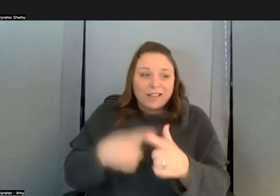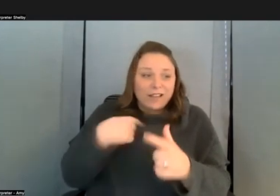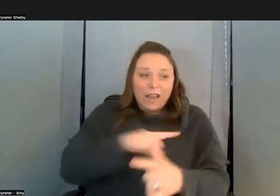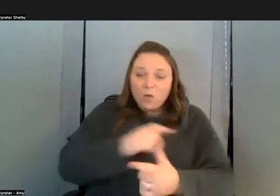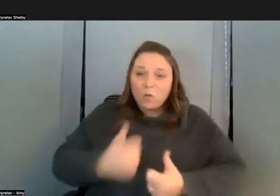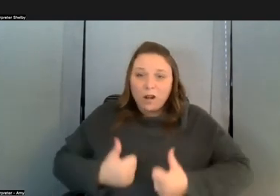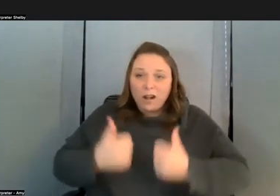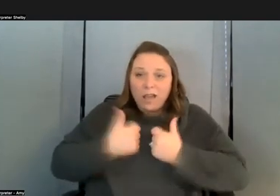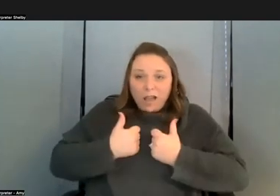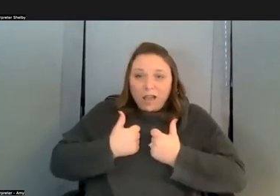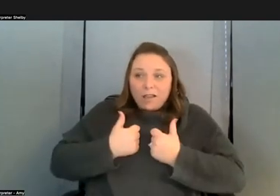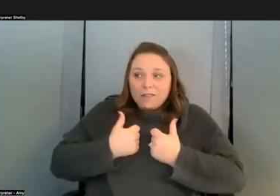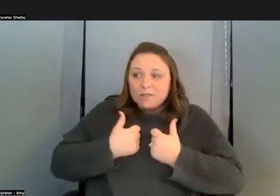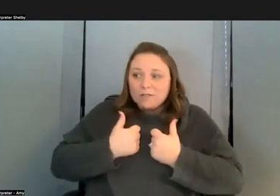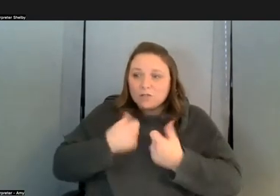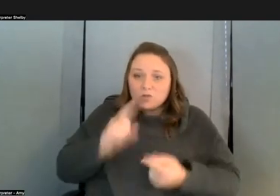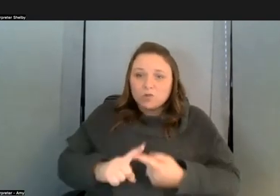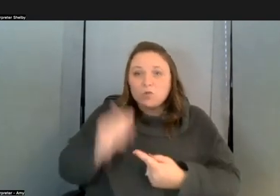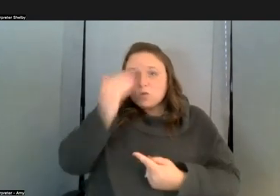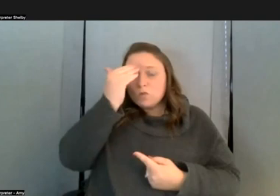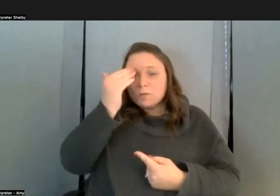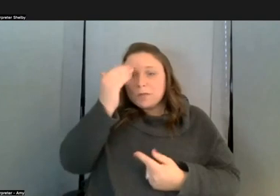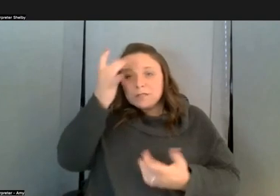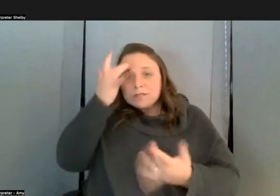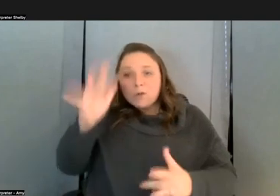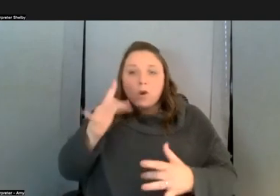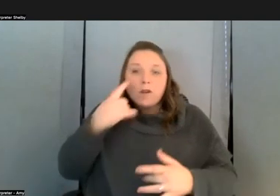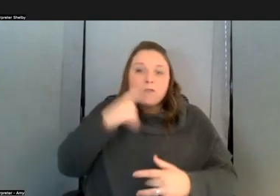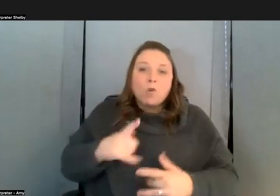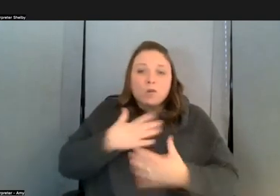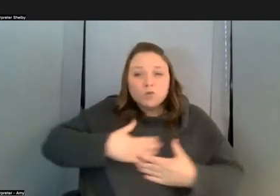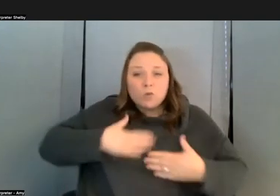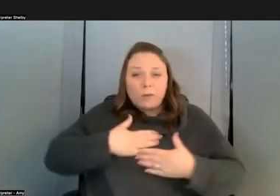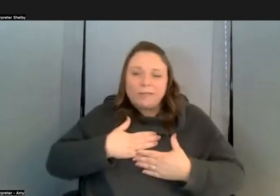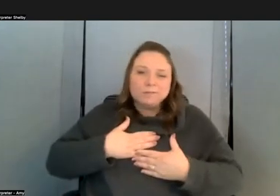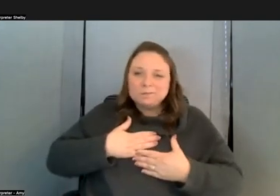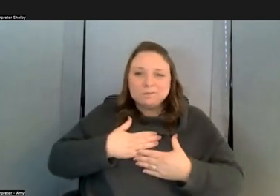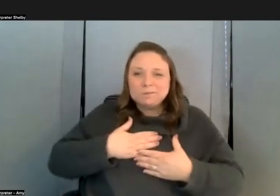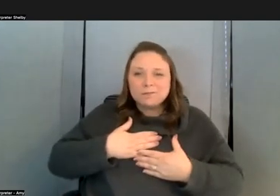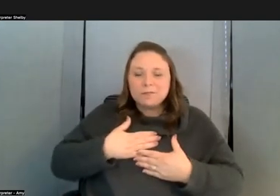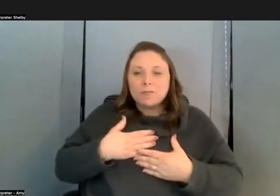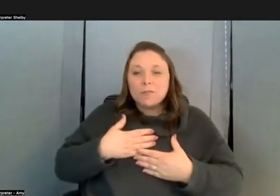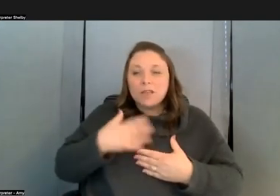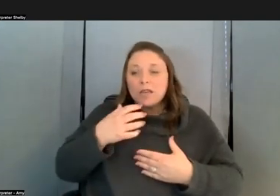knowledge for the sake of knowledge so totally sympathetic to the point it's a question of how we get there